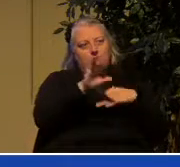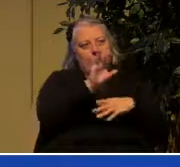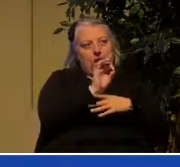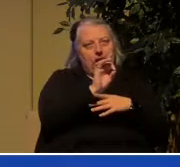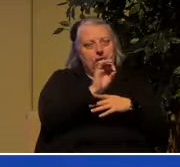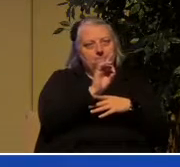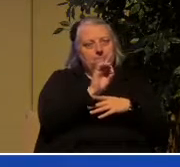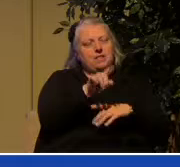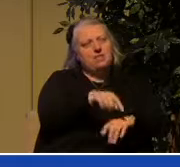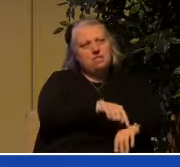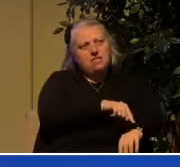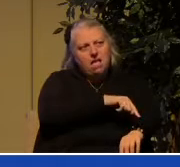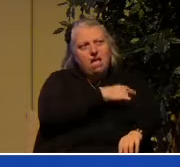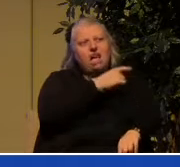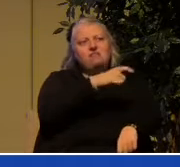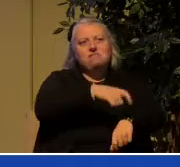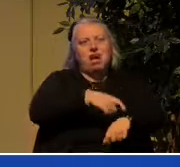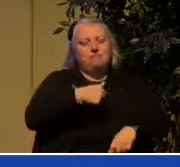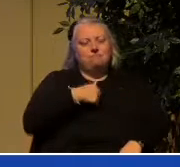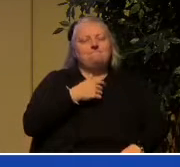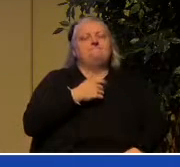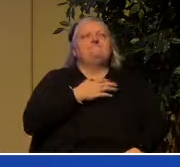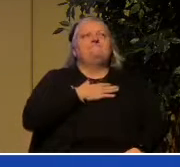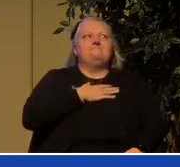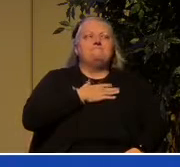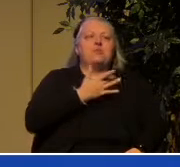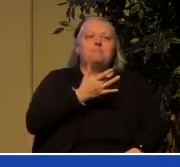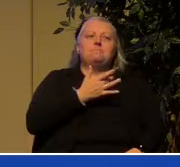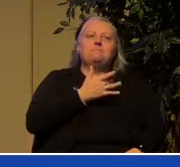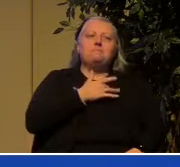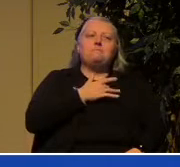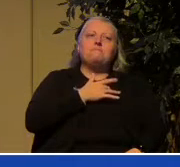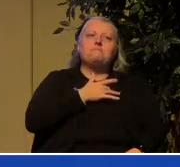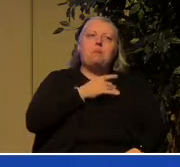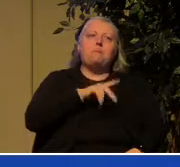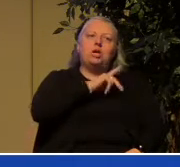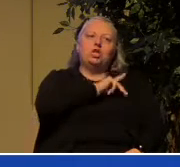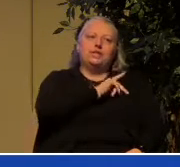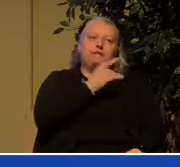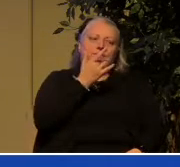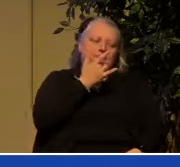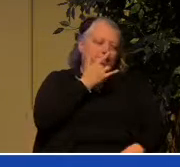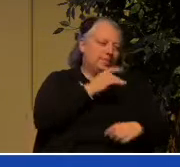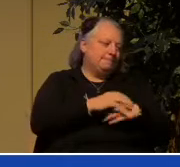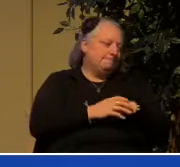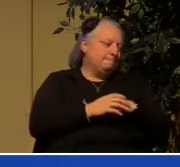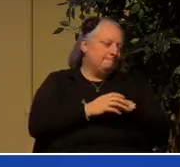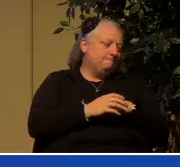personally favorite verses of mine and